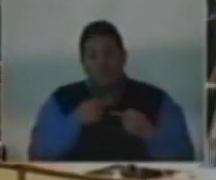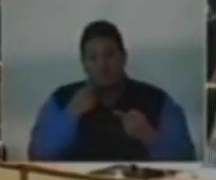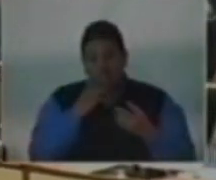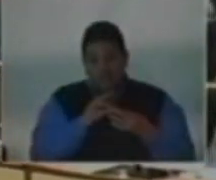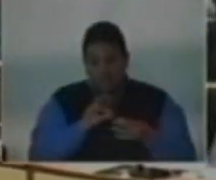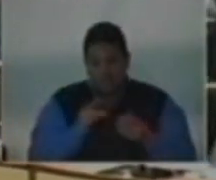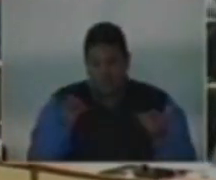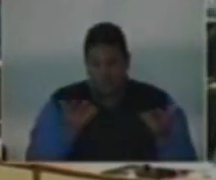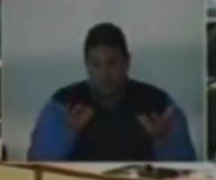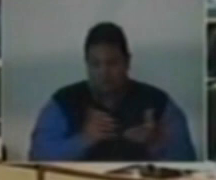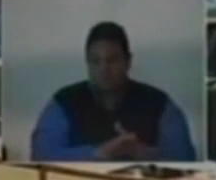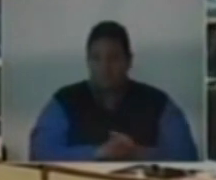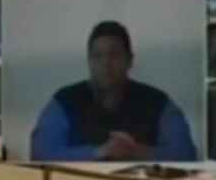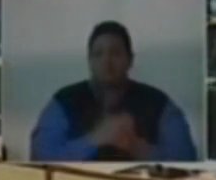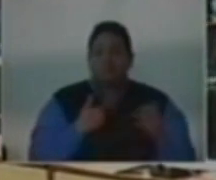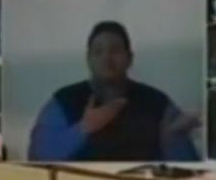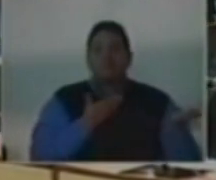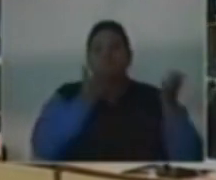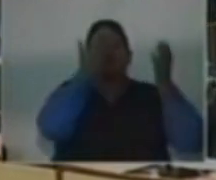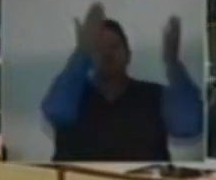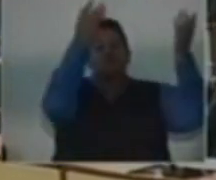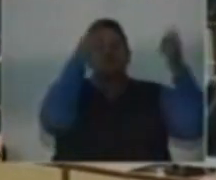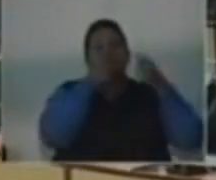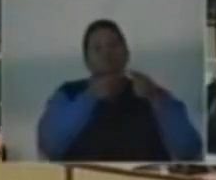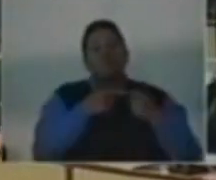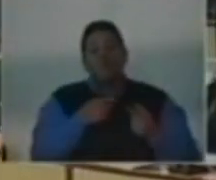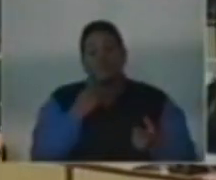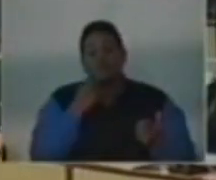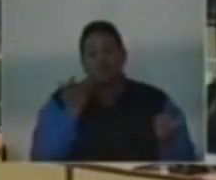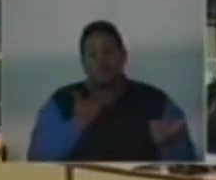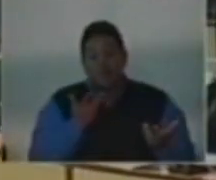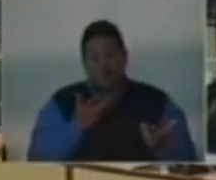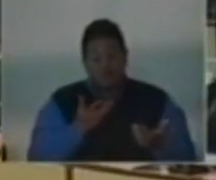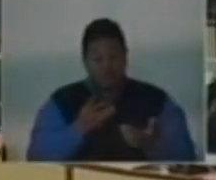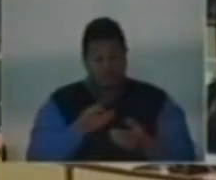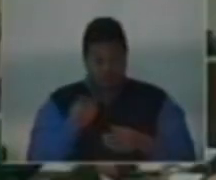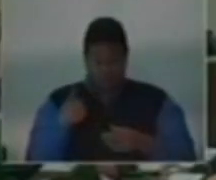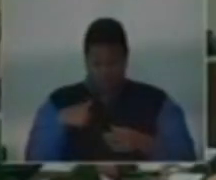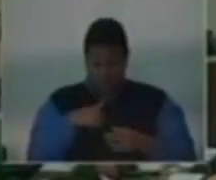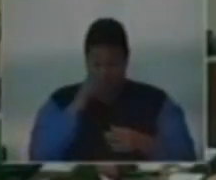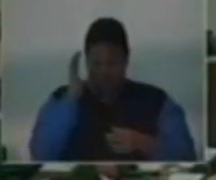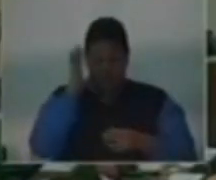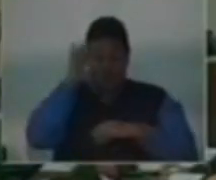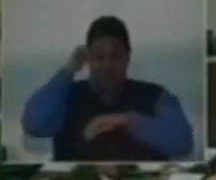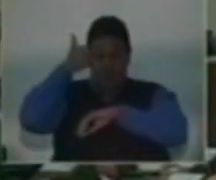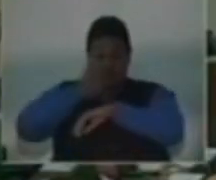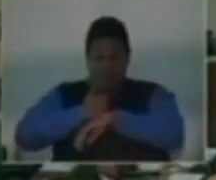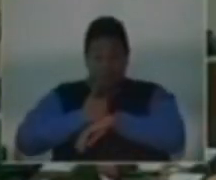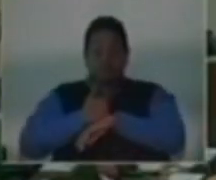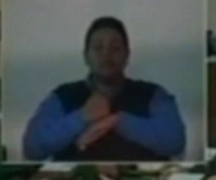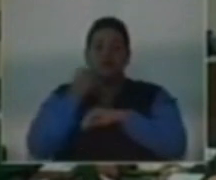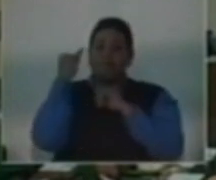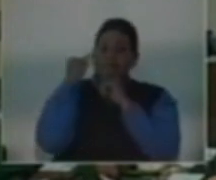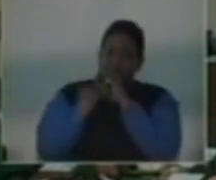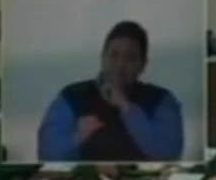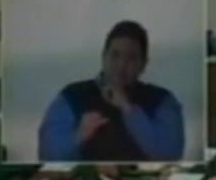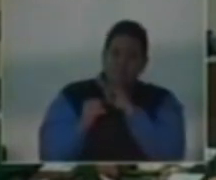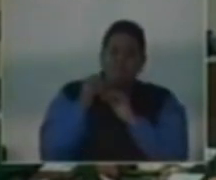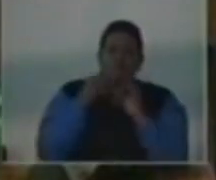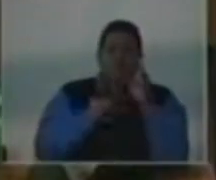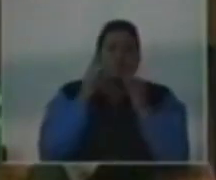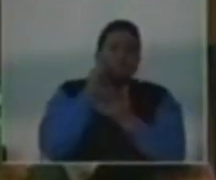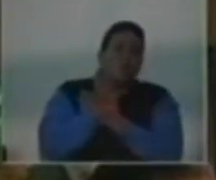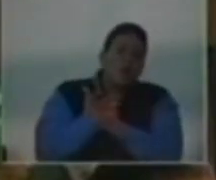that if we are going to establish a final court of